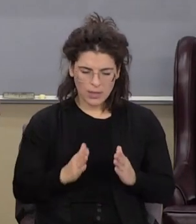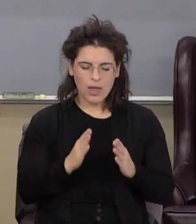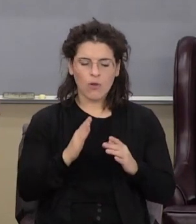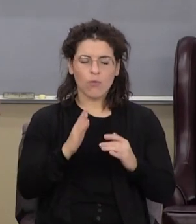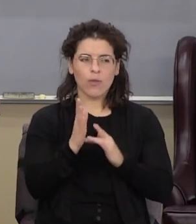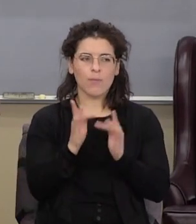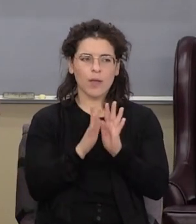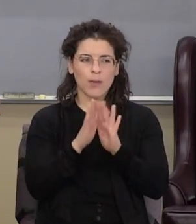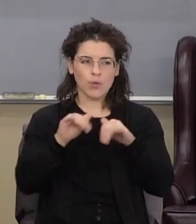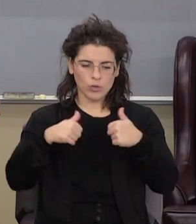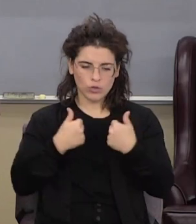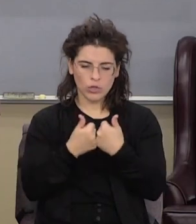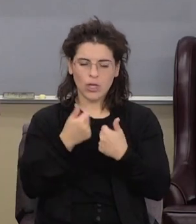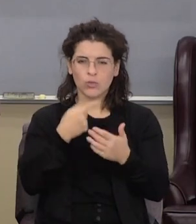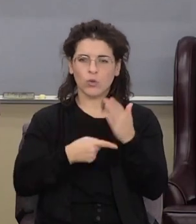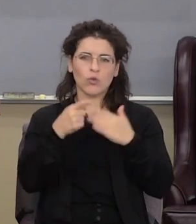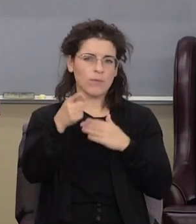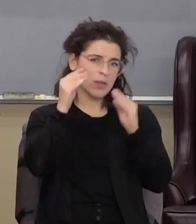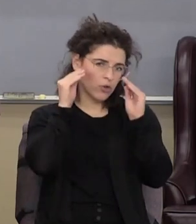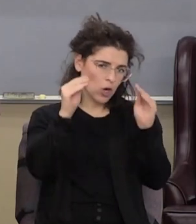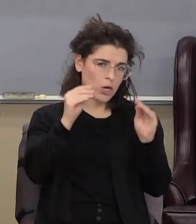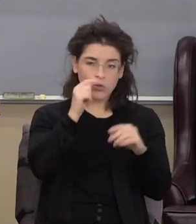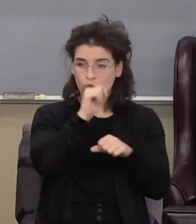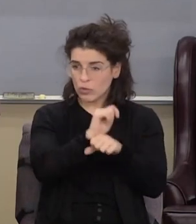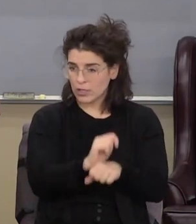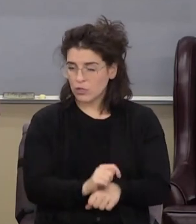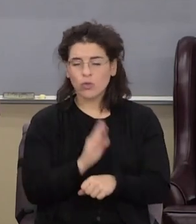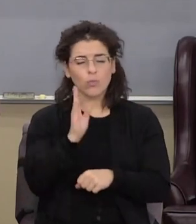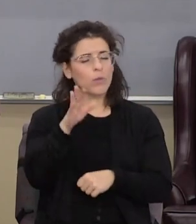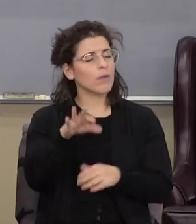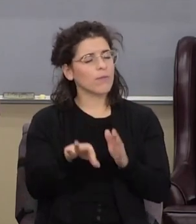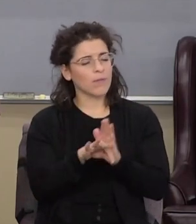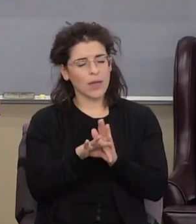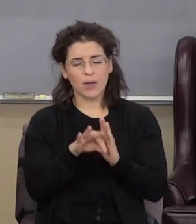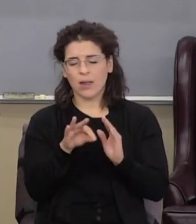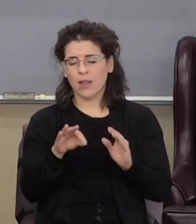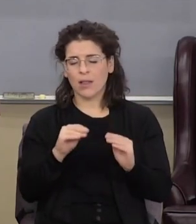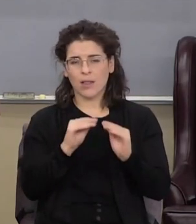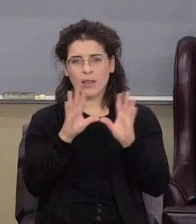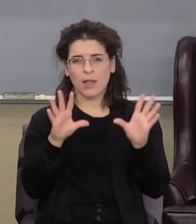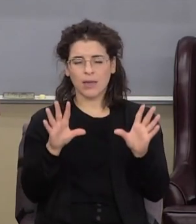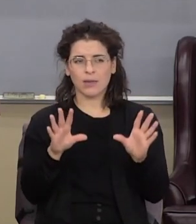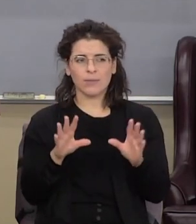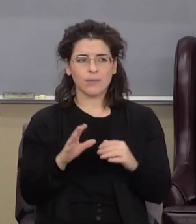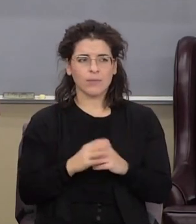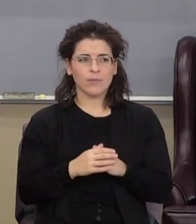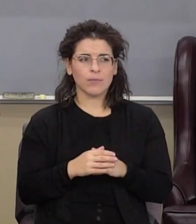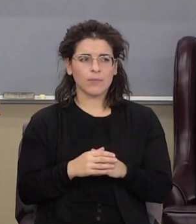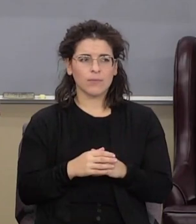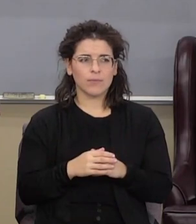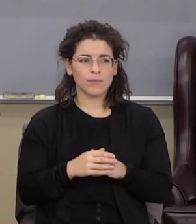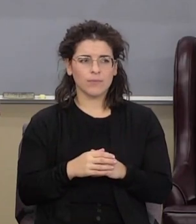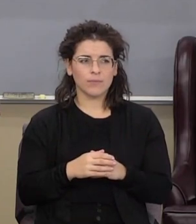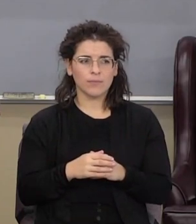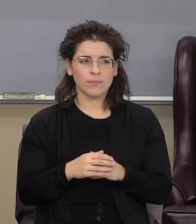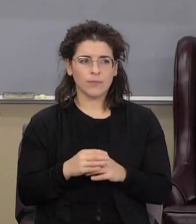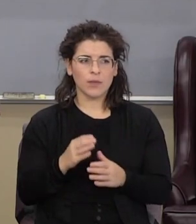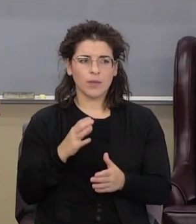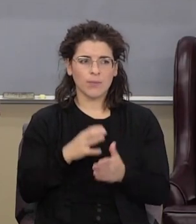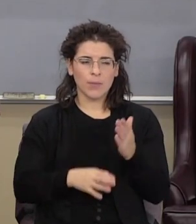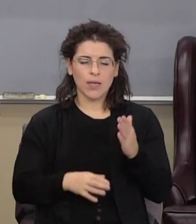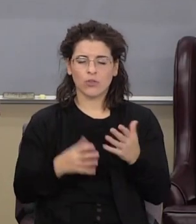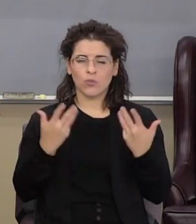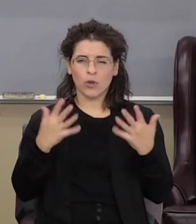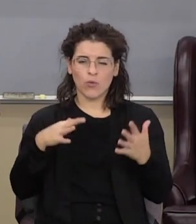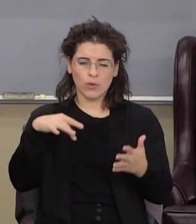challenge what you've been taught, the traditions, then you'll find light and clarity. This passage, we've studied